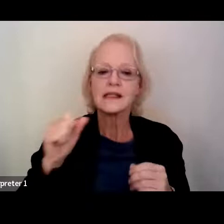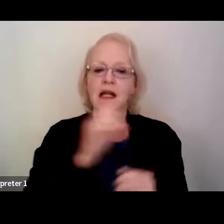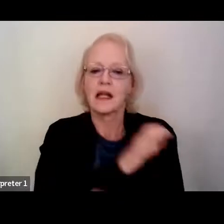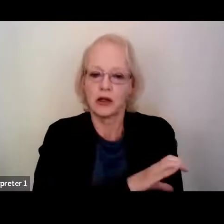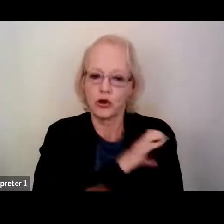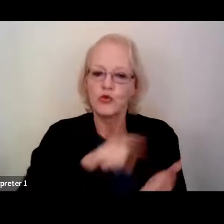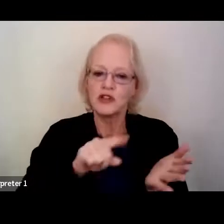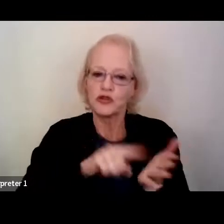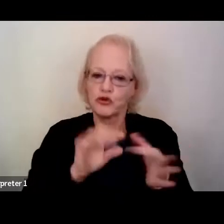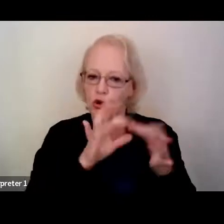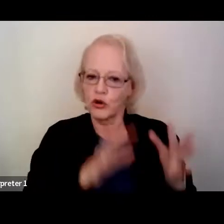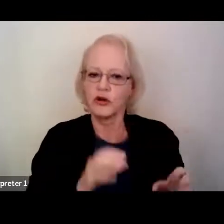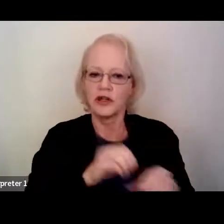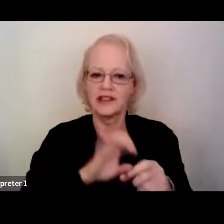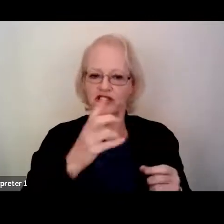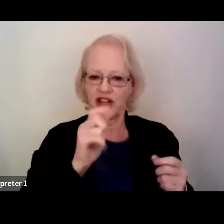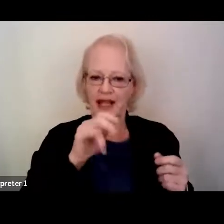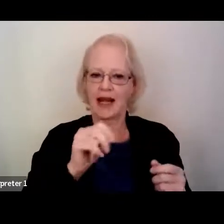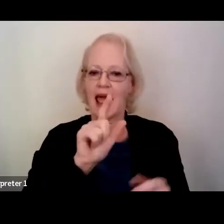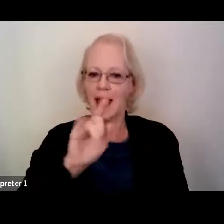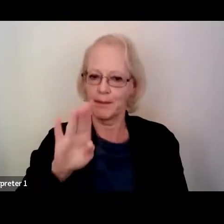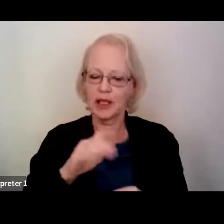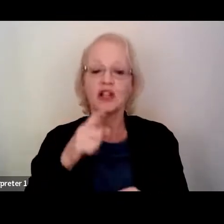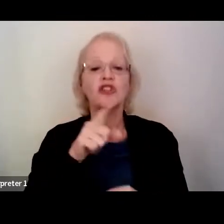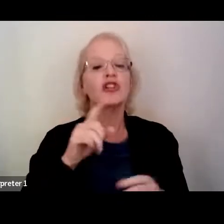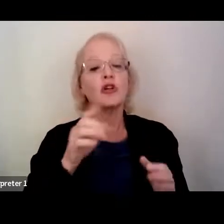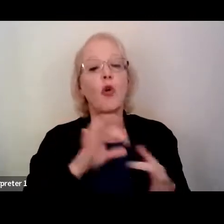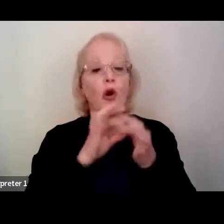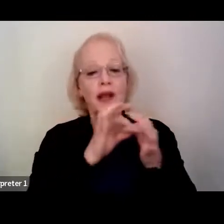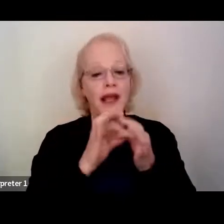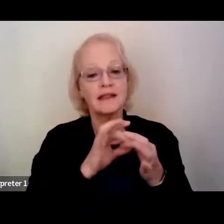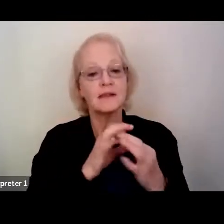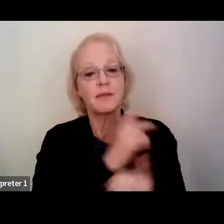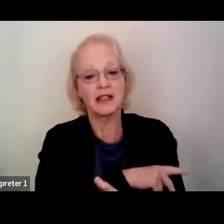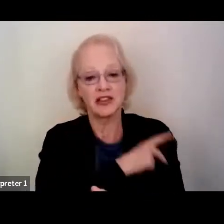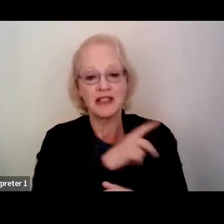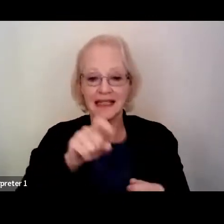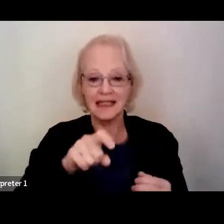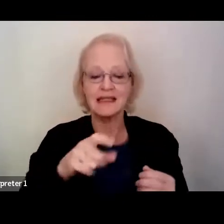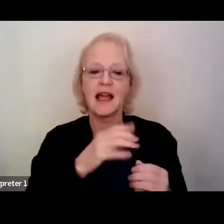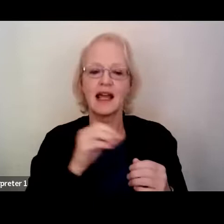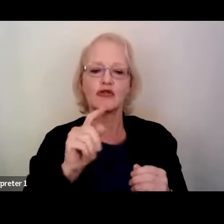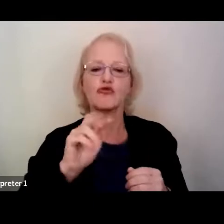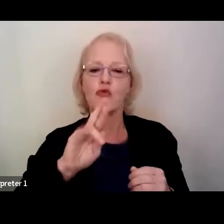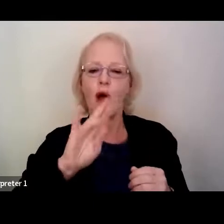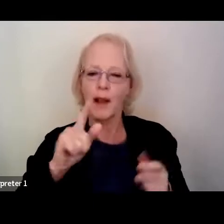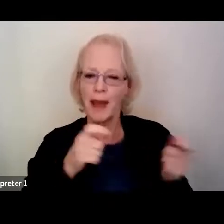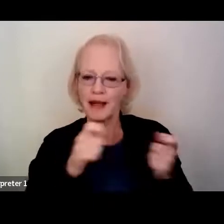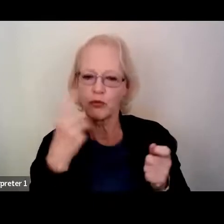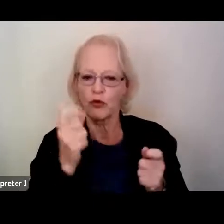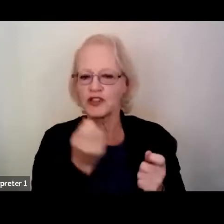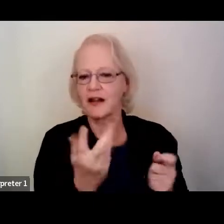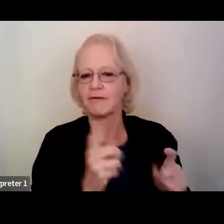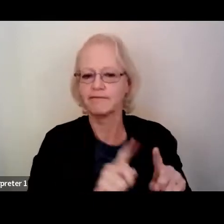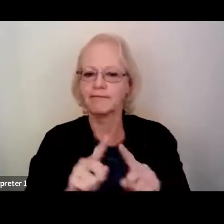Lab. In the lab, she coordinates patient care needs and trial management for several clinical trials.